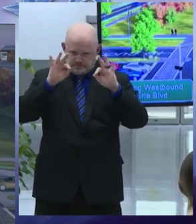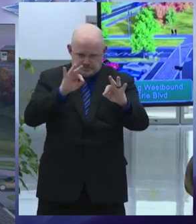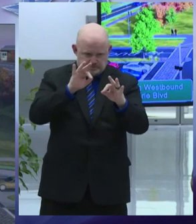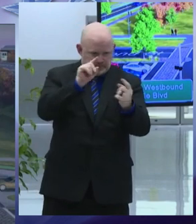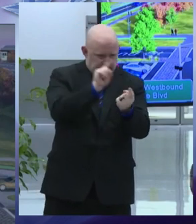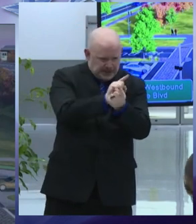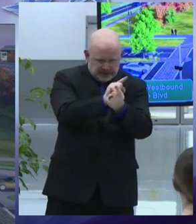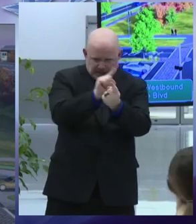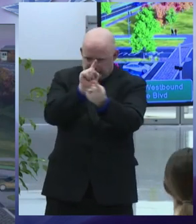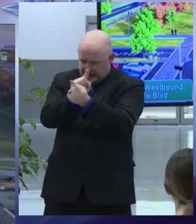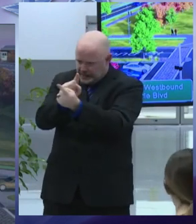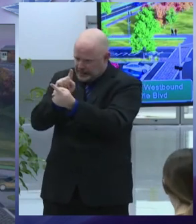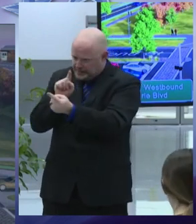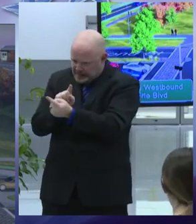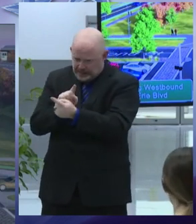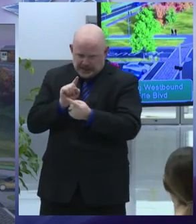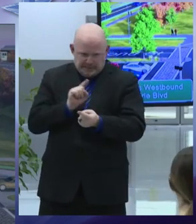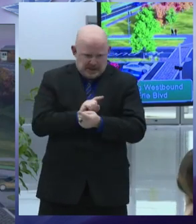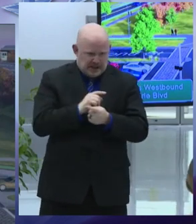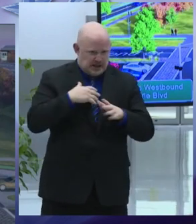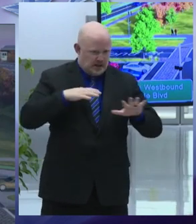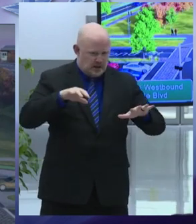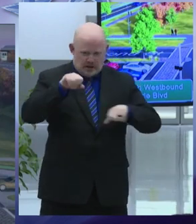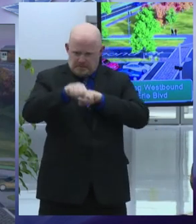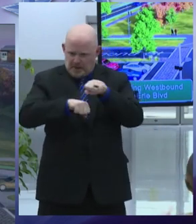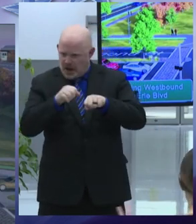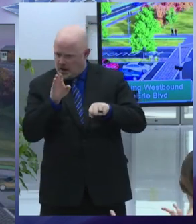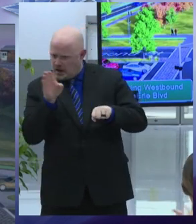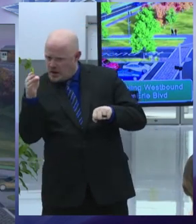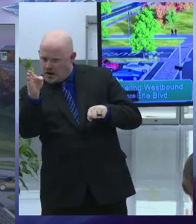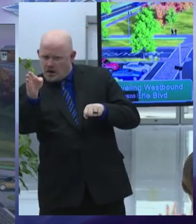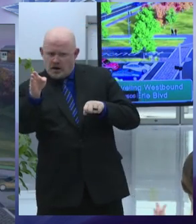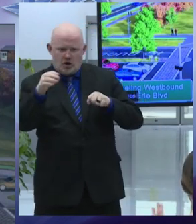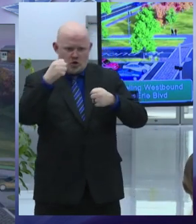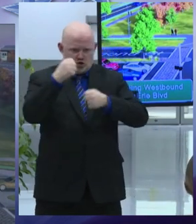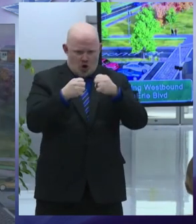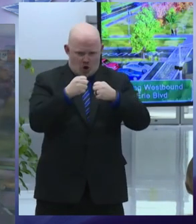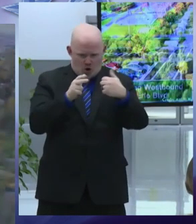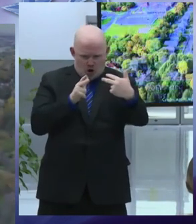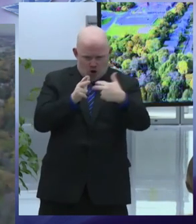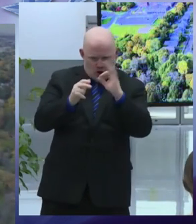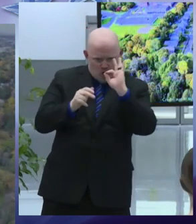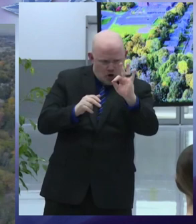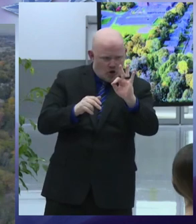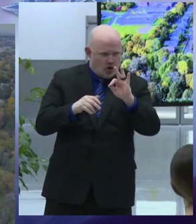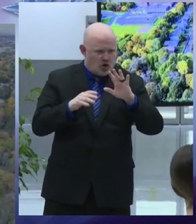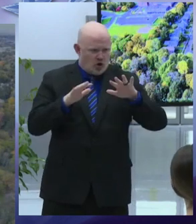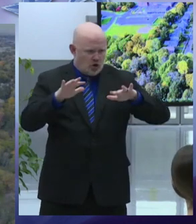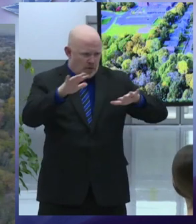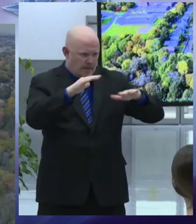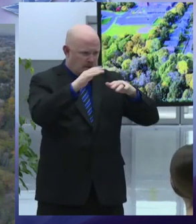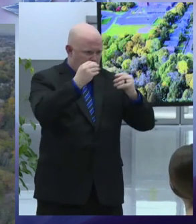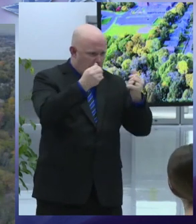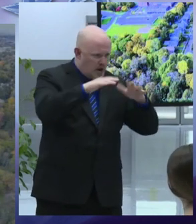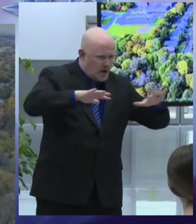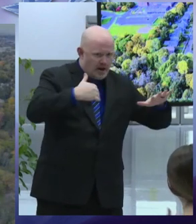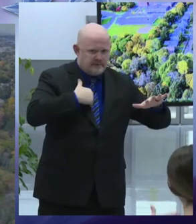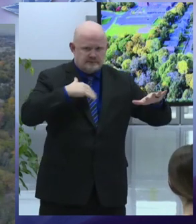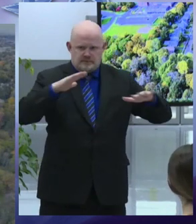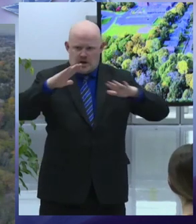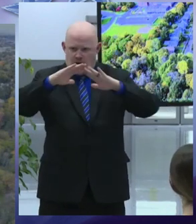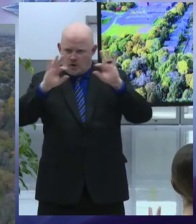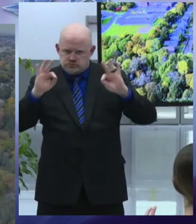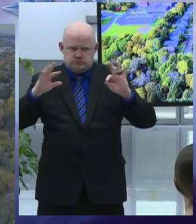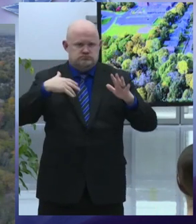we are making significant neighborhood progress and i want to thank my quality of life commission for their support this